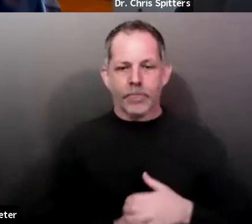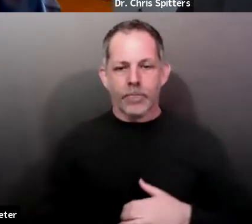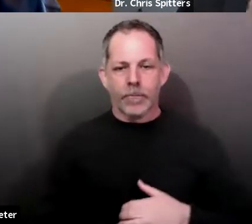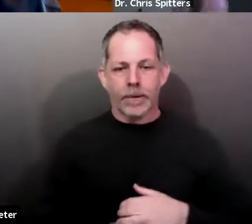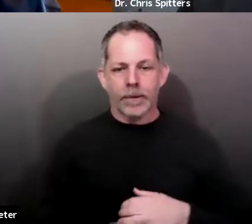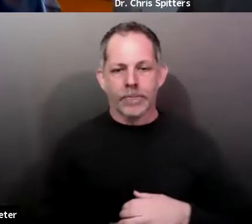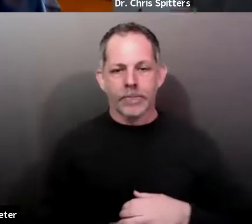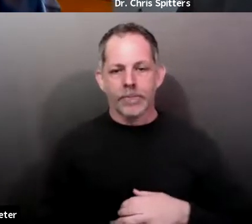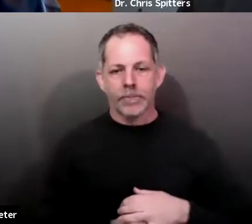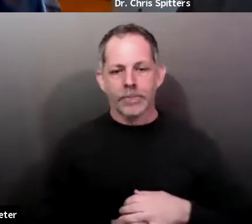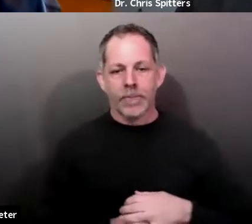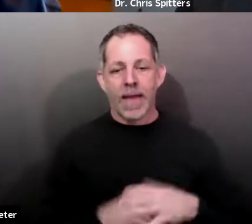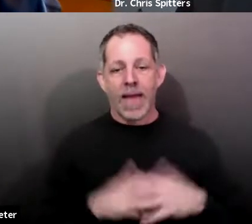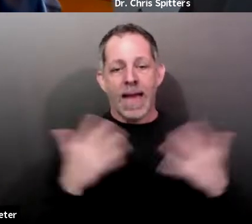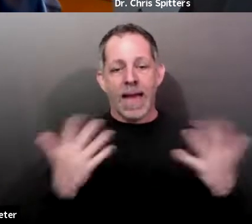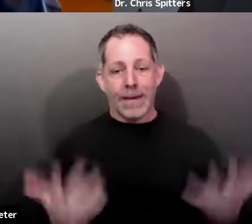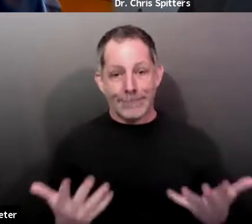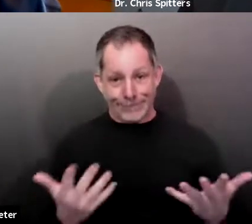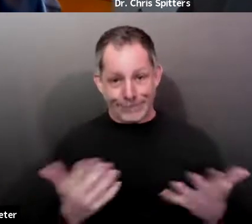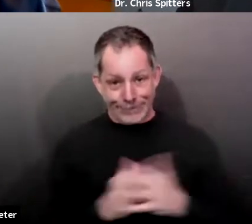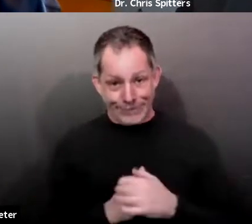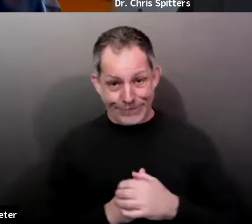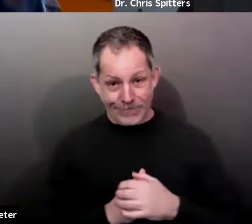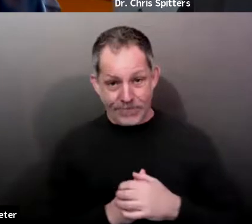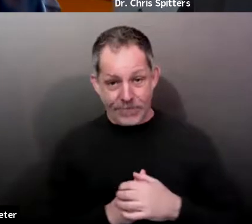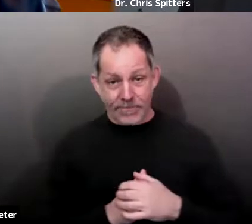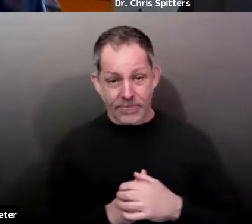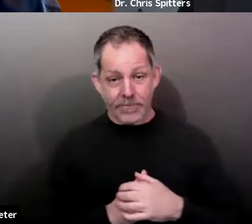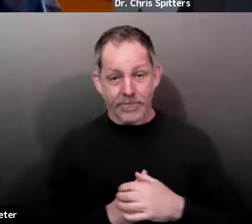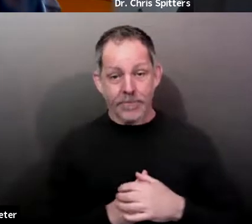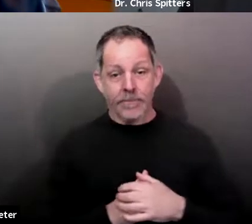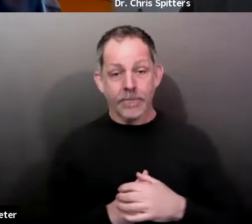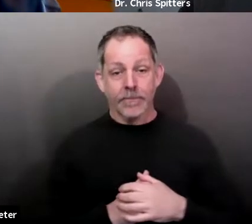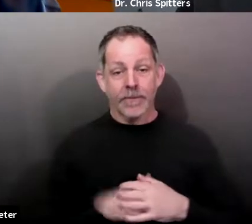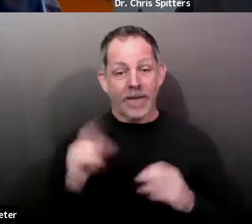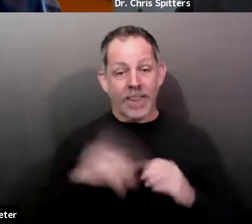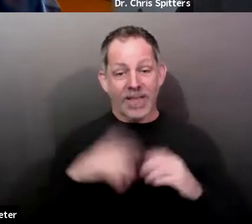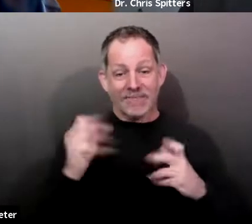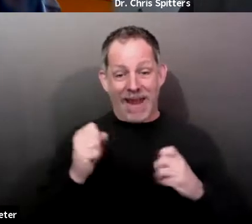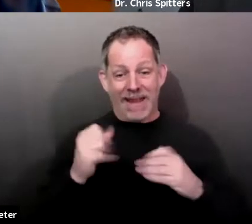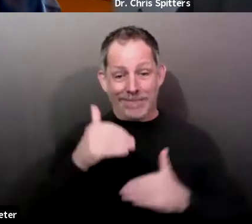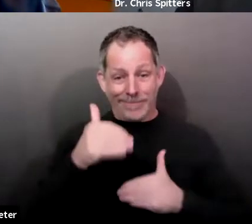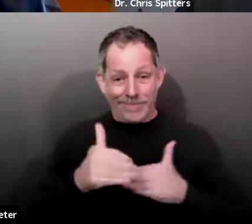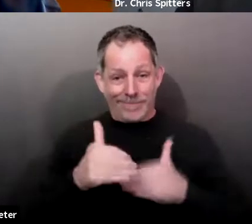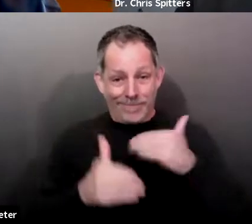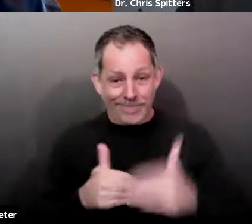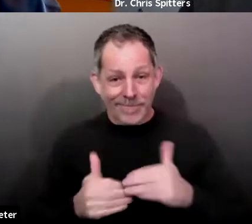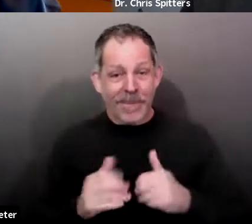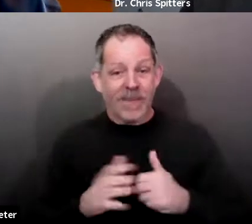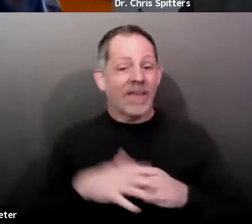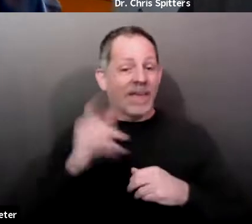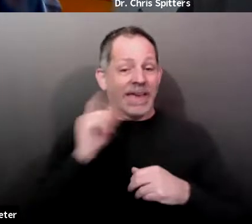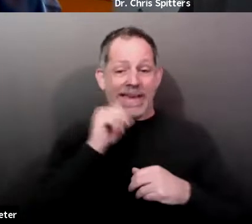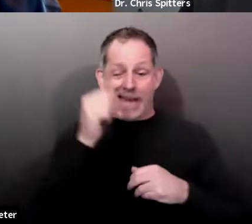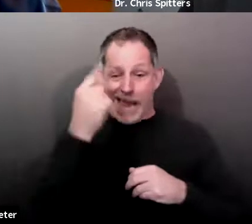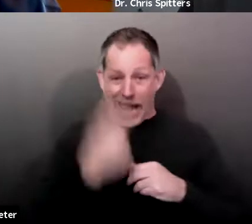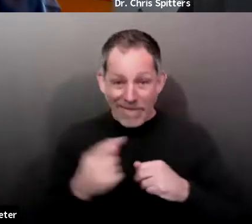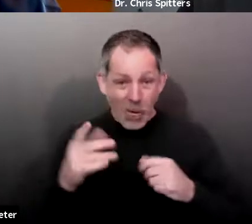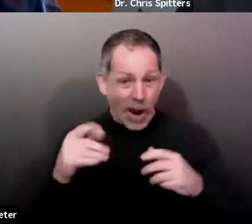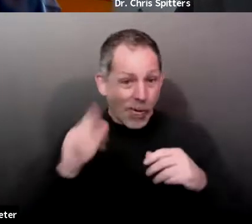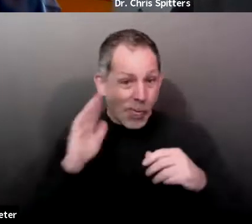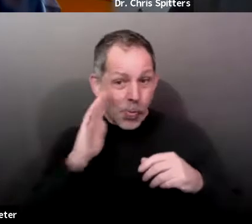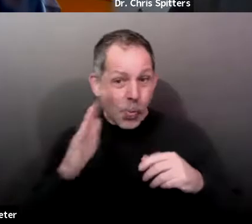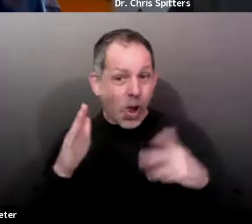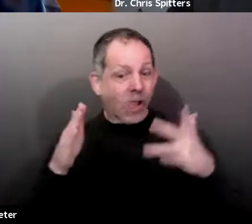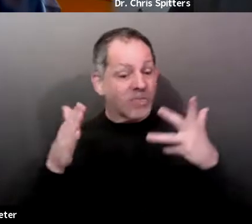uh, iterative, you know, multiple step process in life, including those in health and medicine, not everyone takes it all the way. And so we do the best